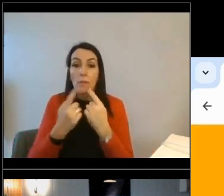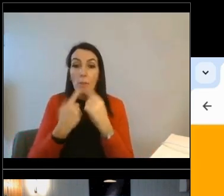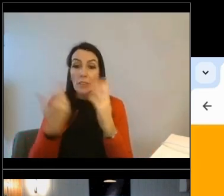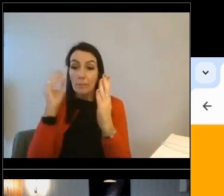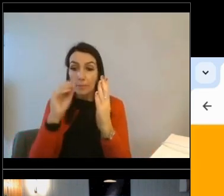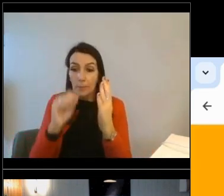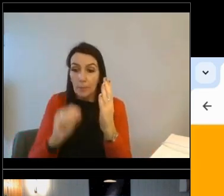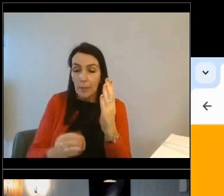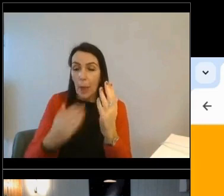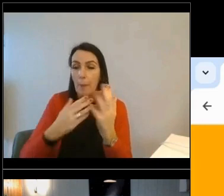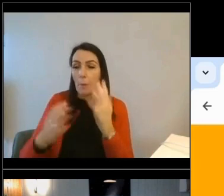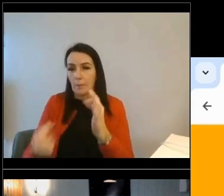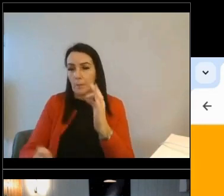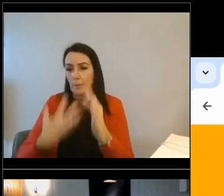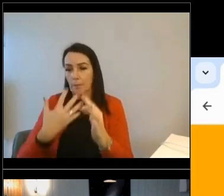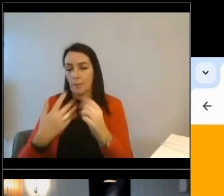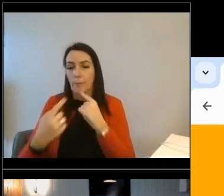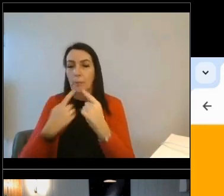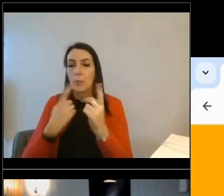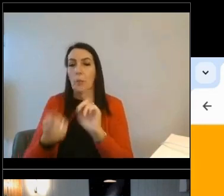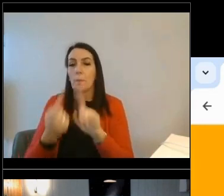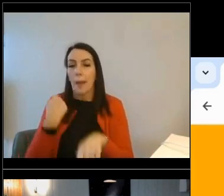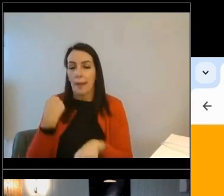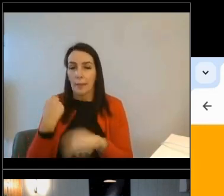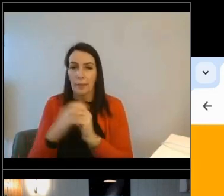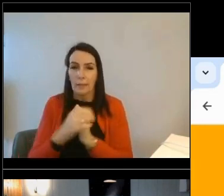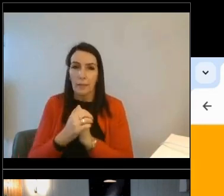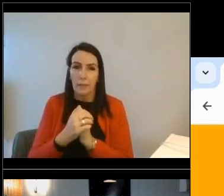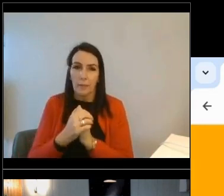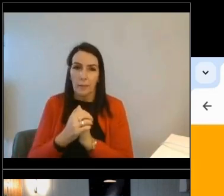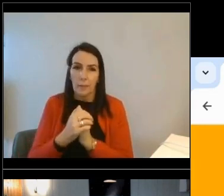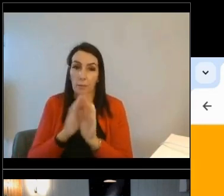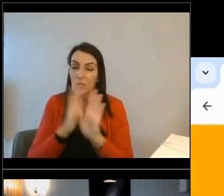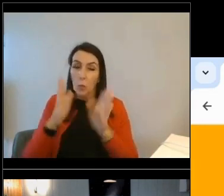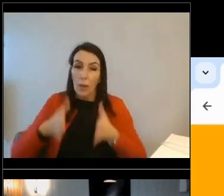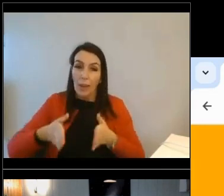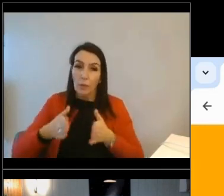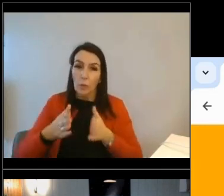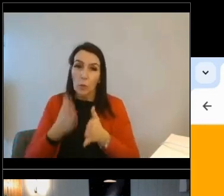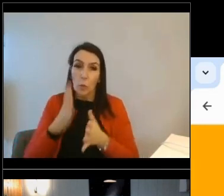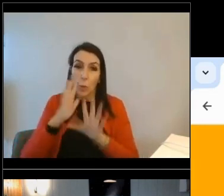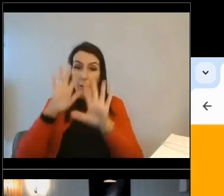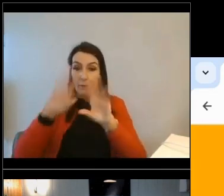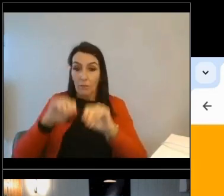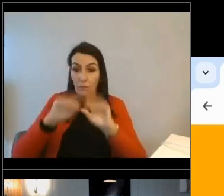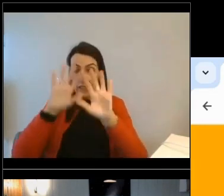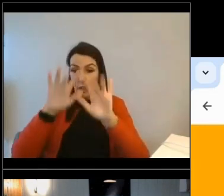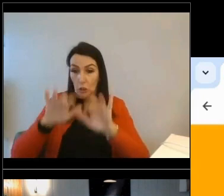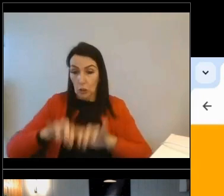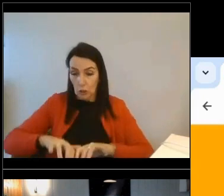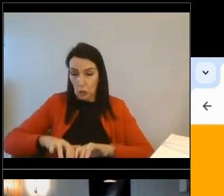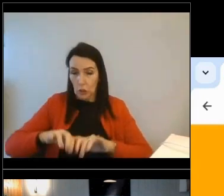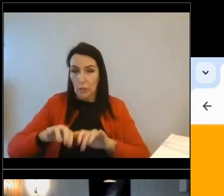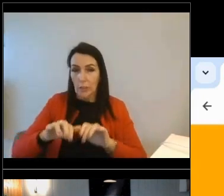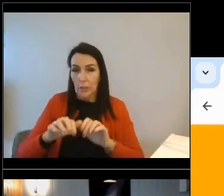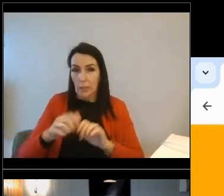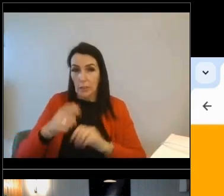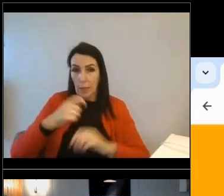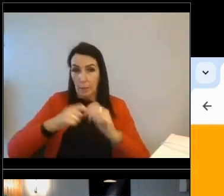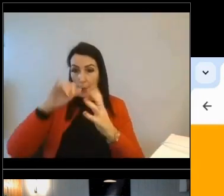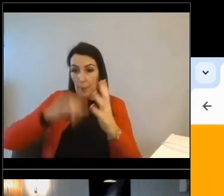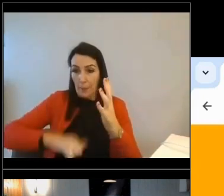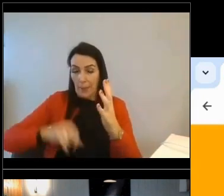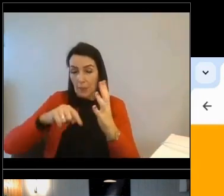it isn't the customers in interest to do that, but it isn't mandatory. Once they've completed the behavioral type questions, they would end up at this page as well.